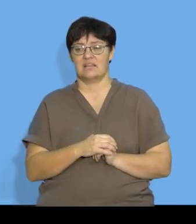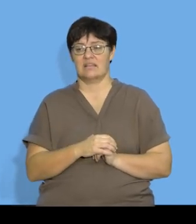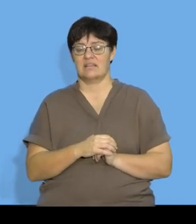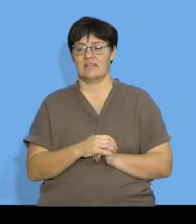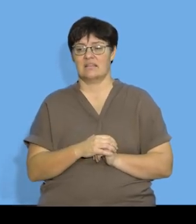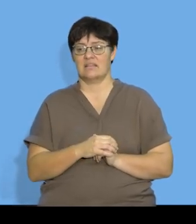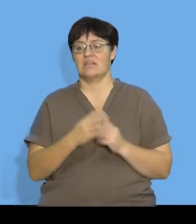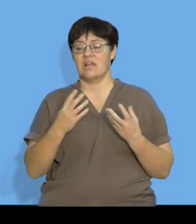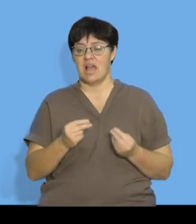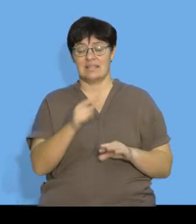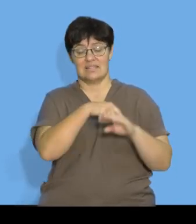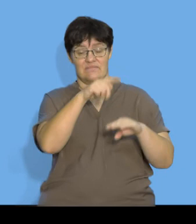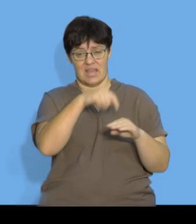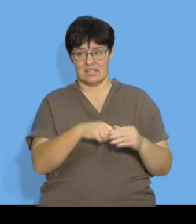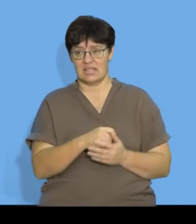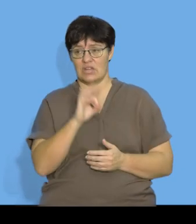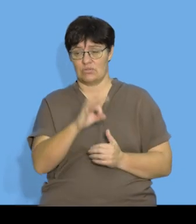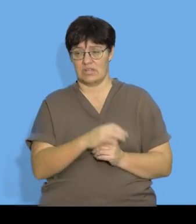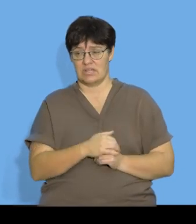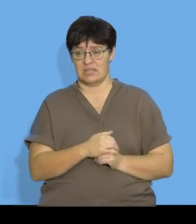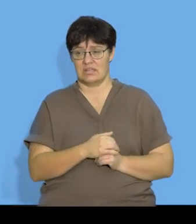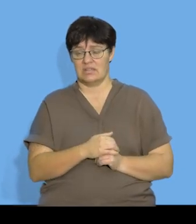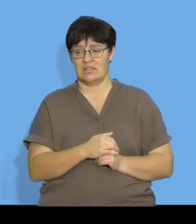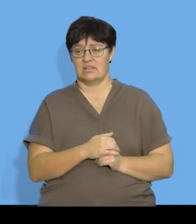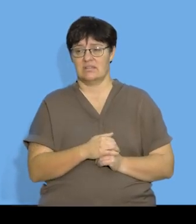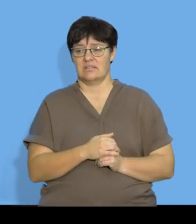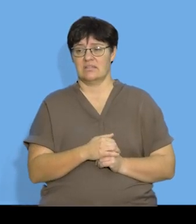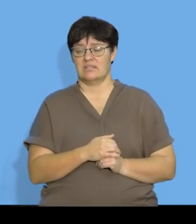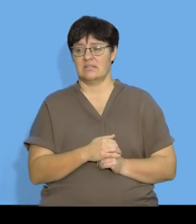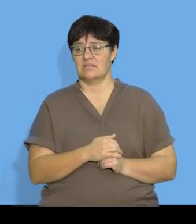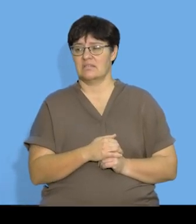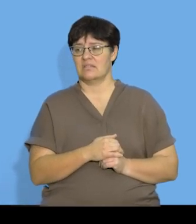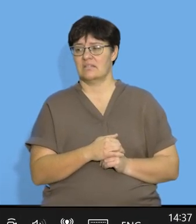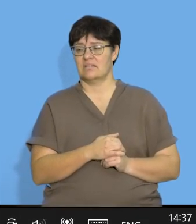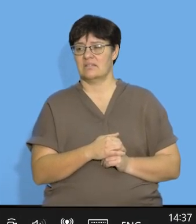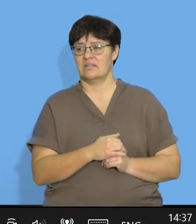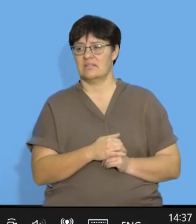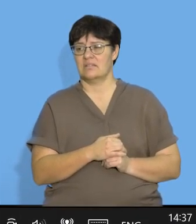then if I divide by 3 let's look at our calculator